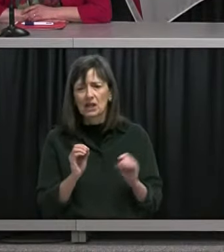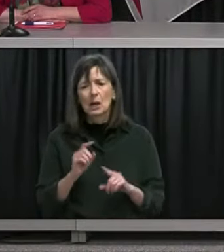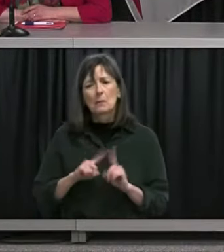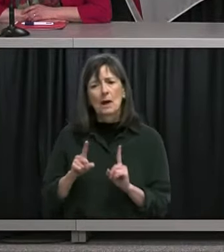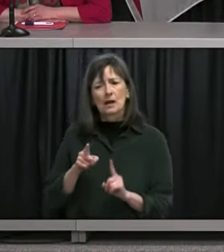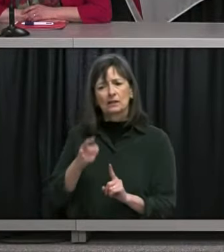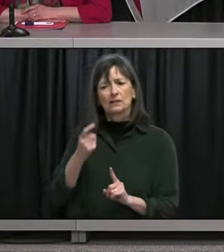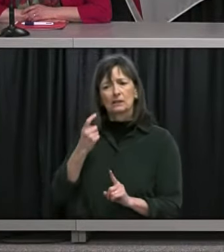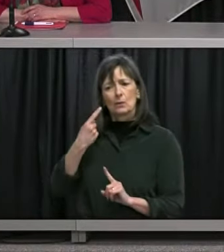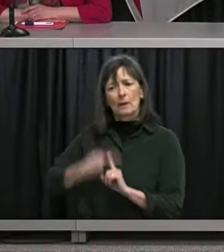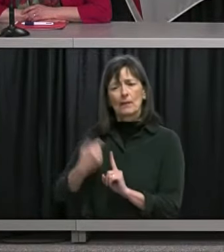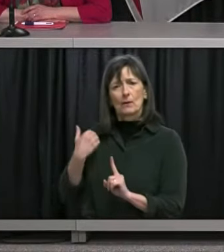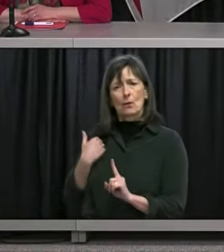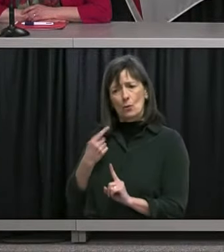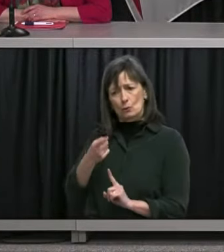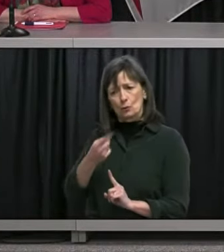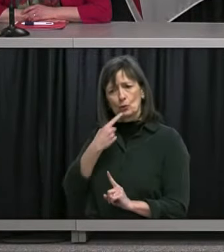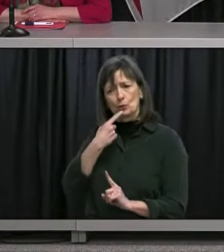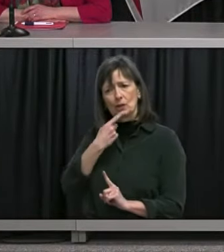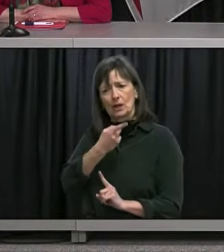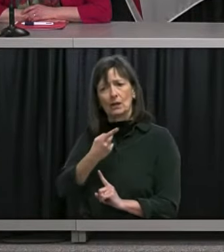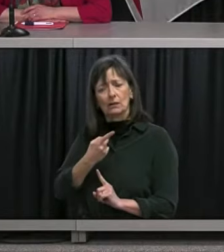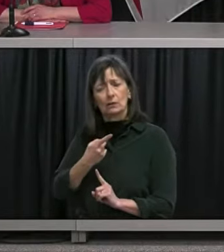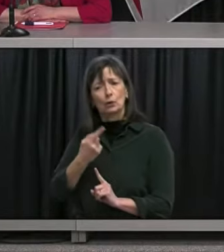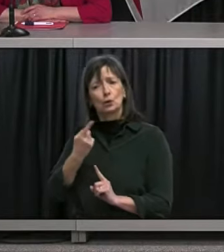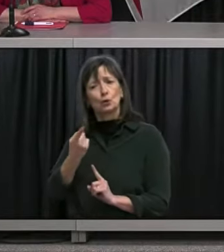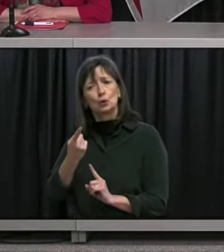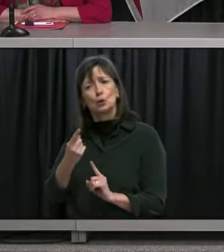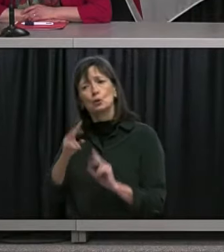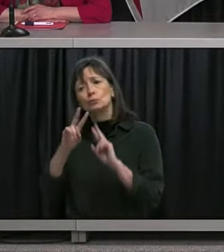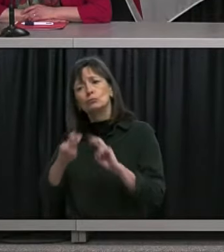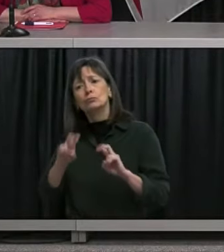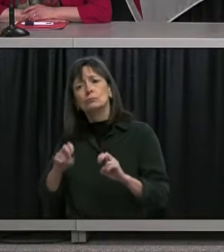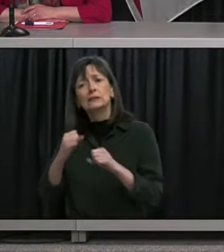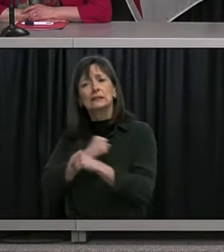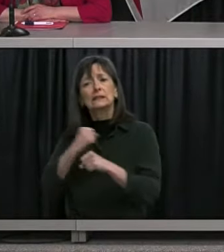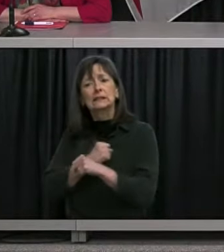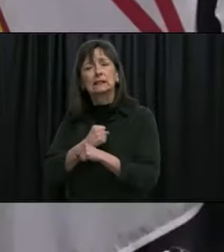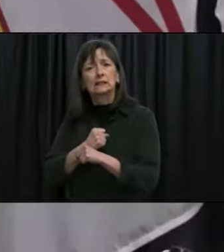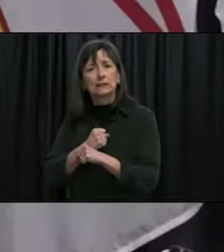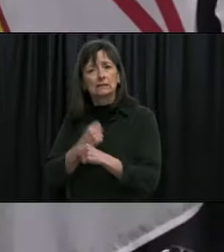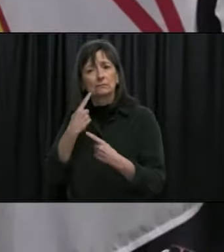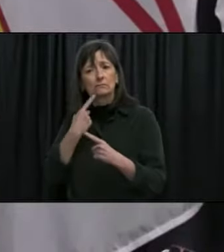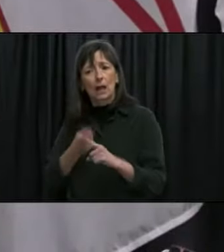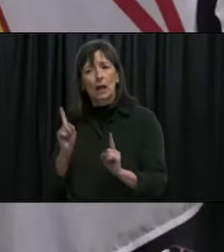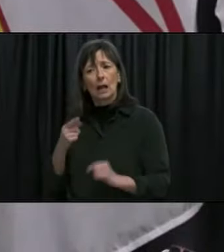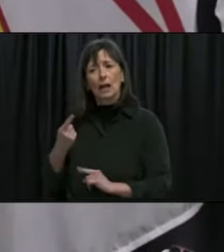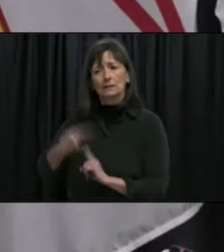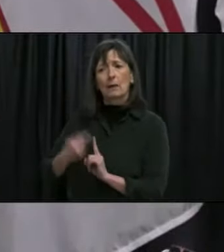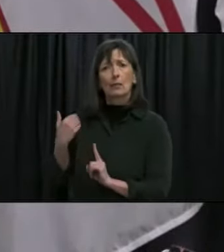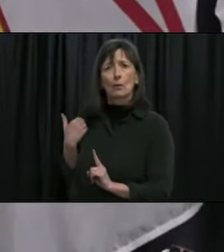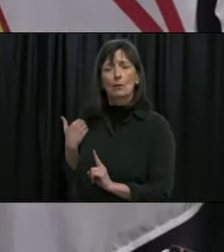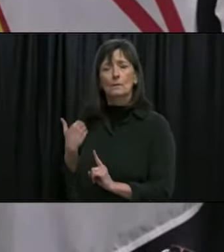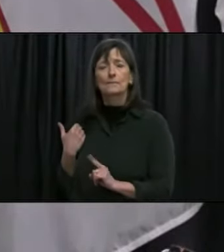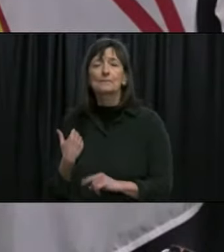when you said that you had looked at probabilistic modeling before calling the election so two things one he said that there was not enough cases to do